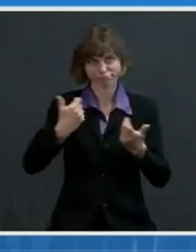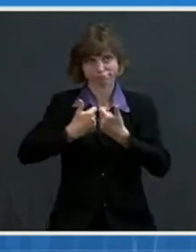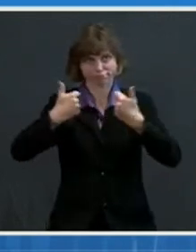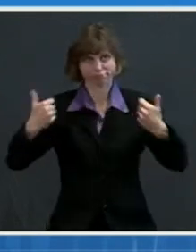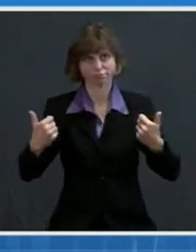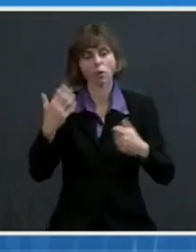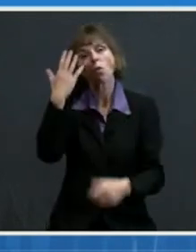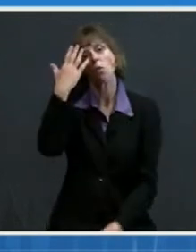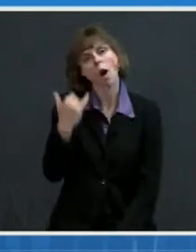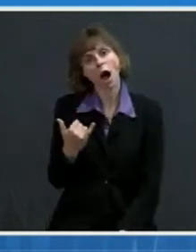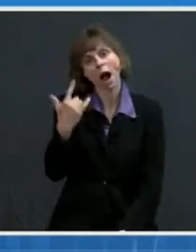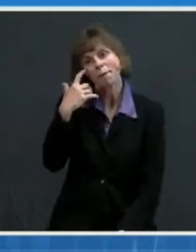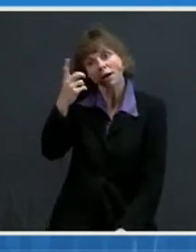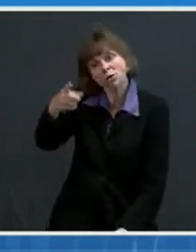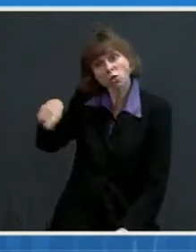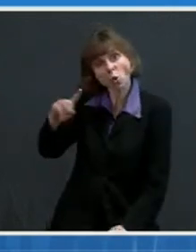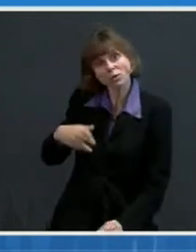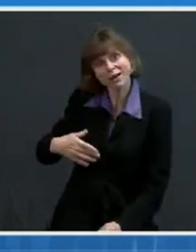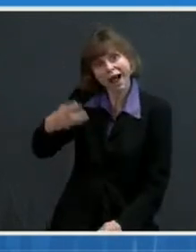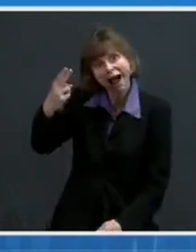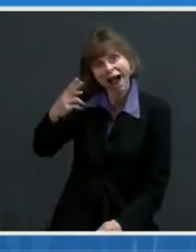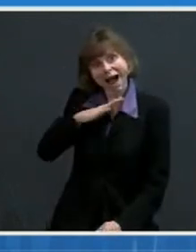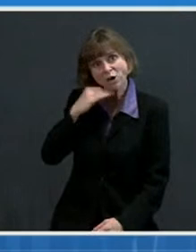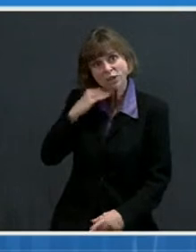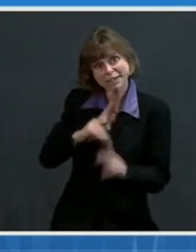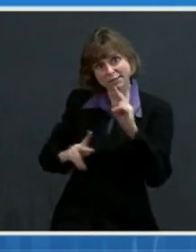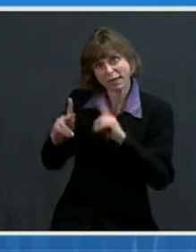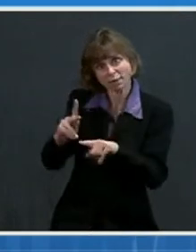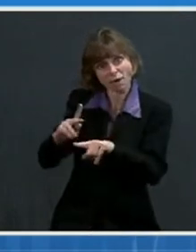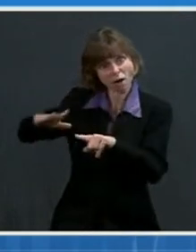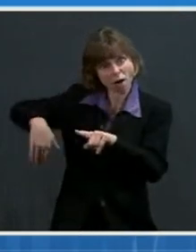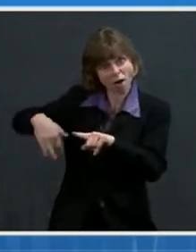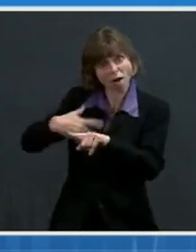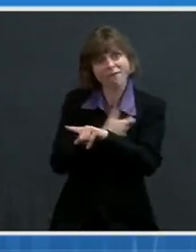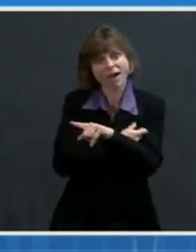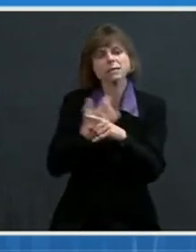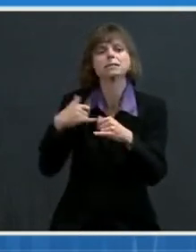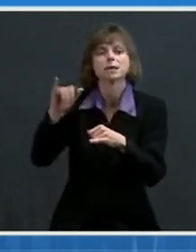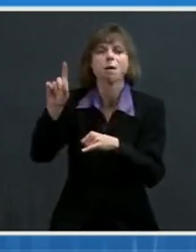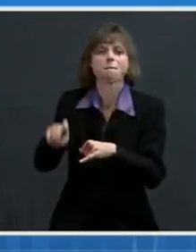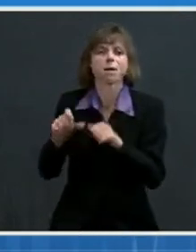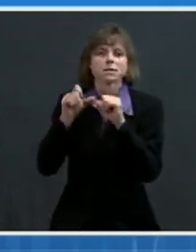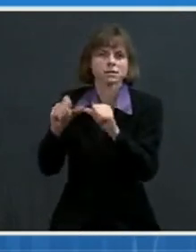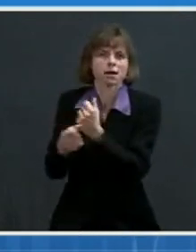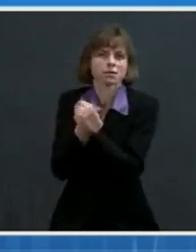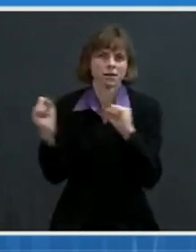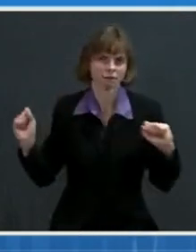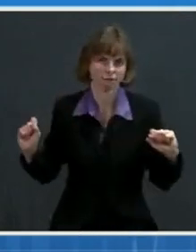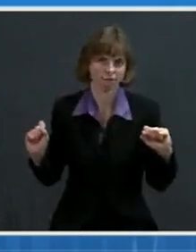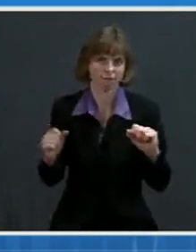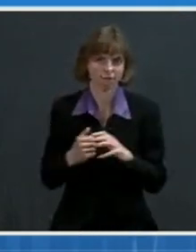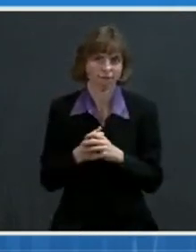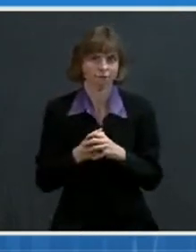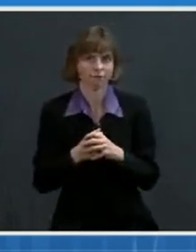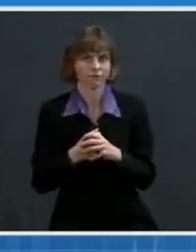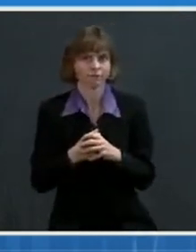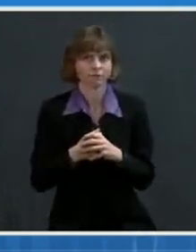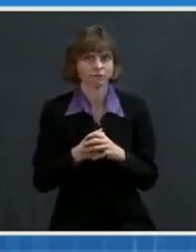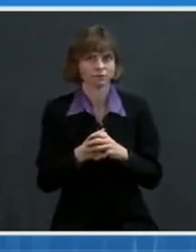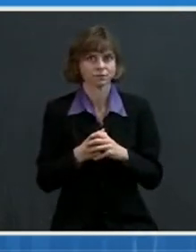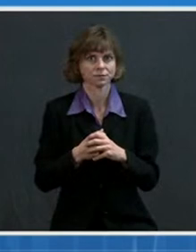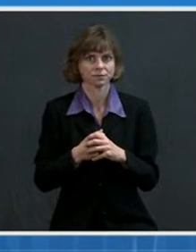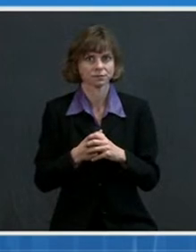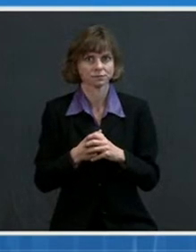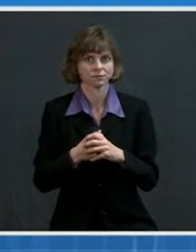individuals at high risk who are unvaccinated safe. Similarly, when fully vaccinated people